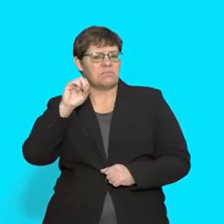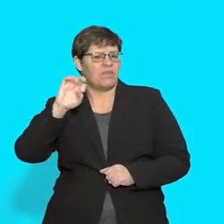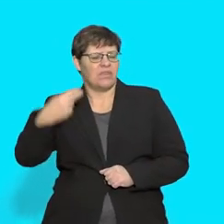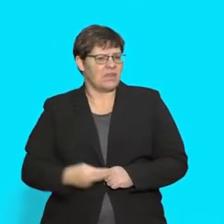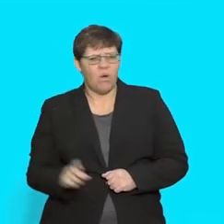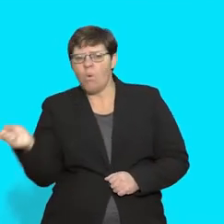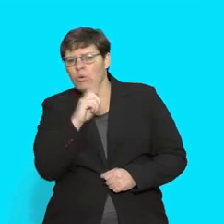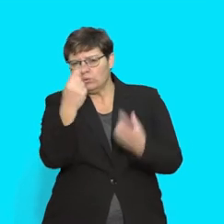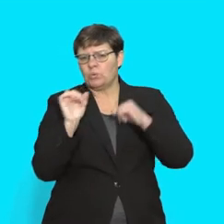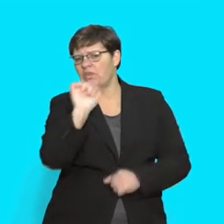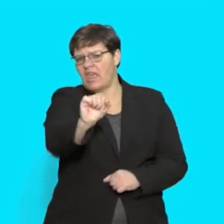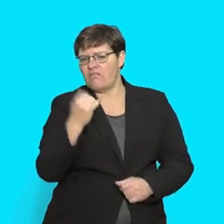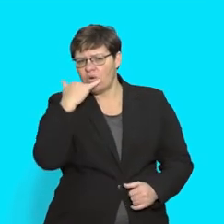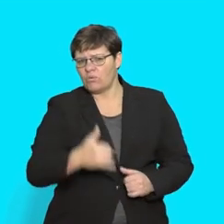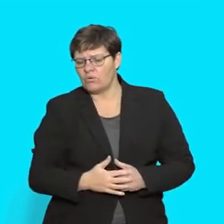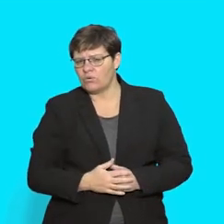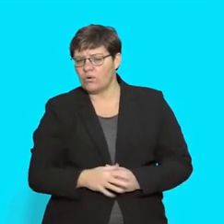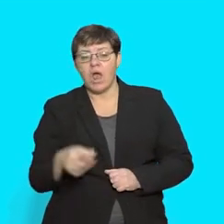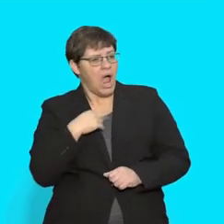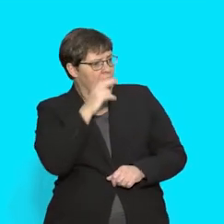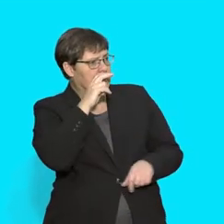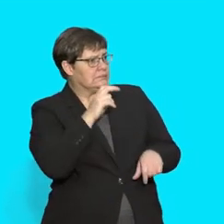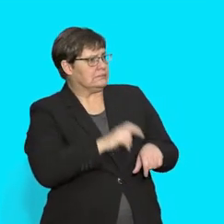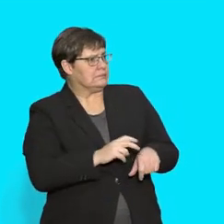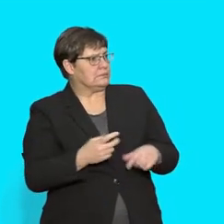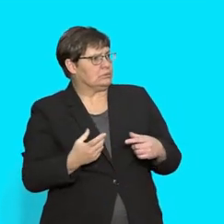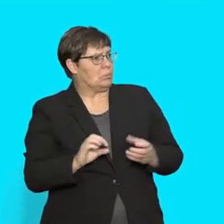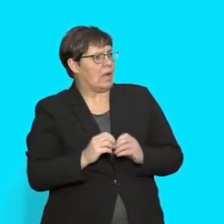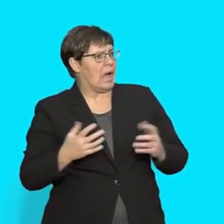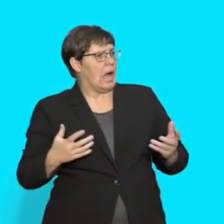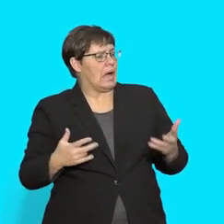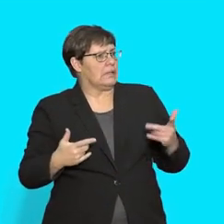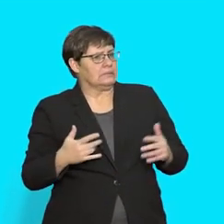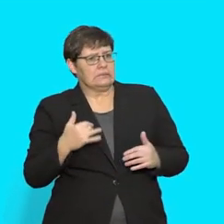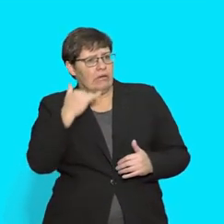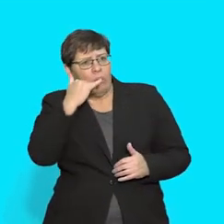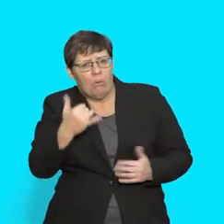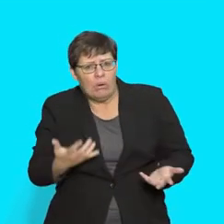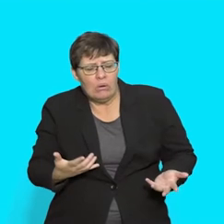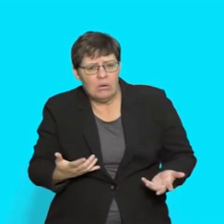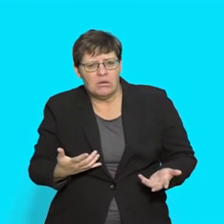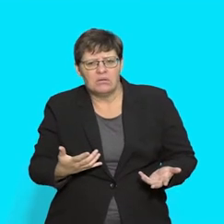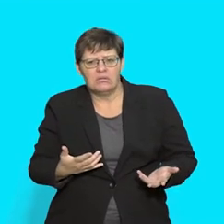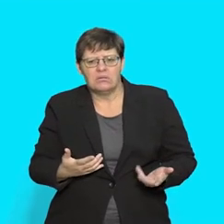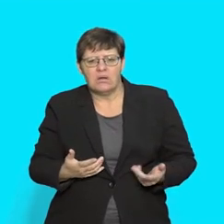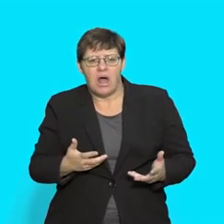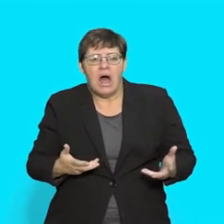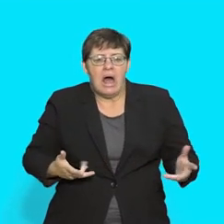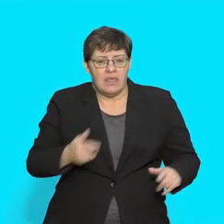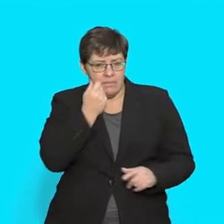are you doing with their phones? I needed to make, um, uh, a call? stammered the man.